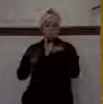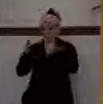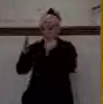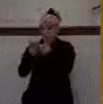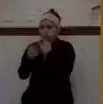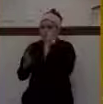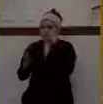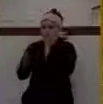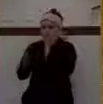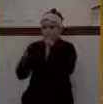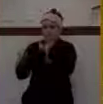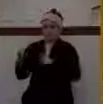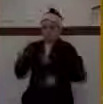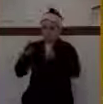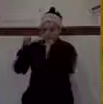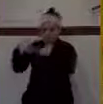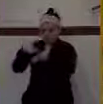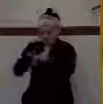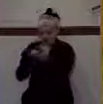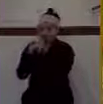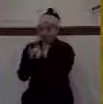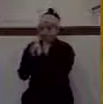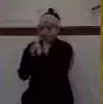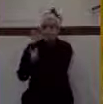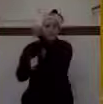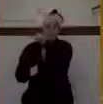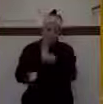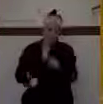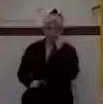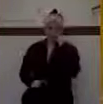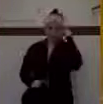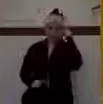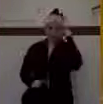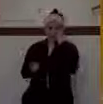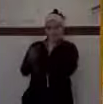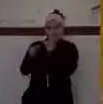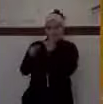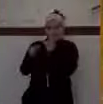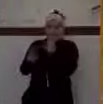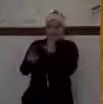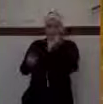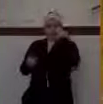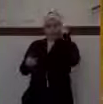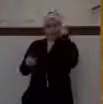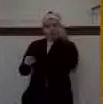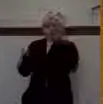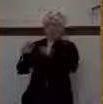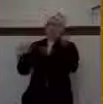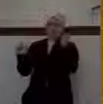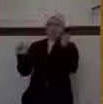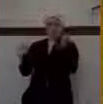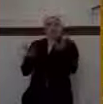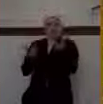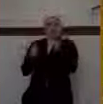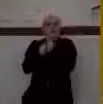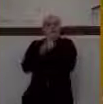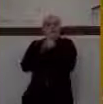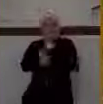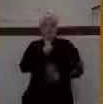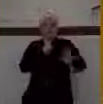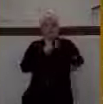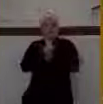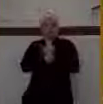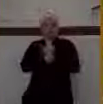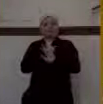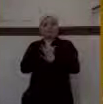Rehoboam would go to the house of the Lord. He would worship, and then he would go back into his palace. And those guards, again, were waiting there with the shields, with all the